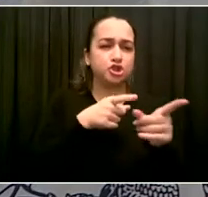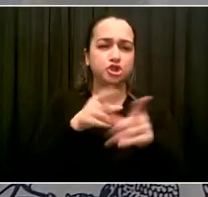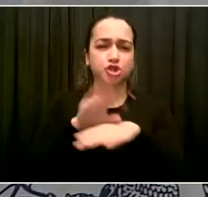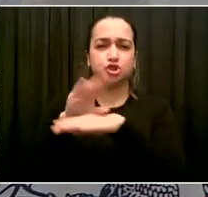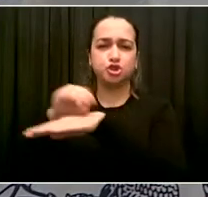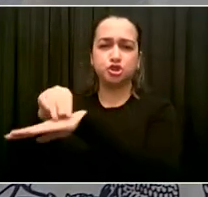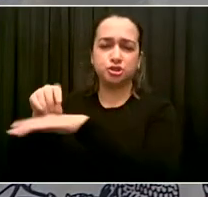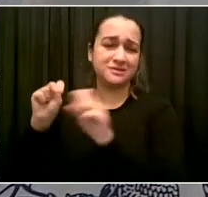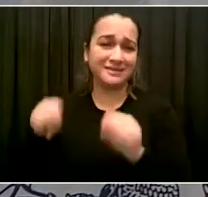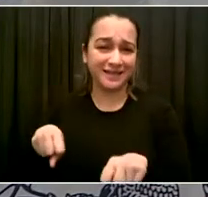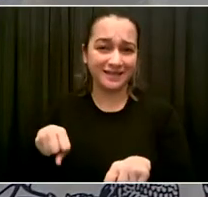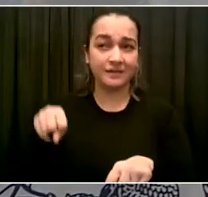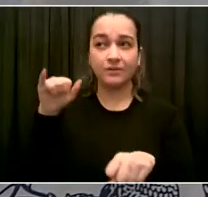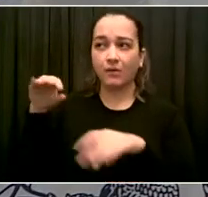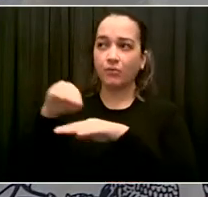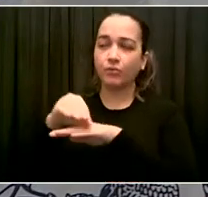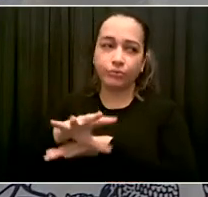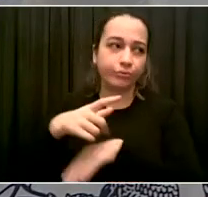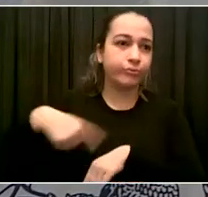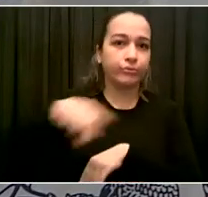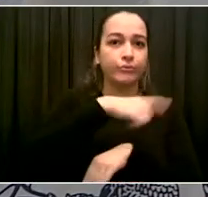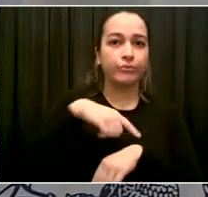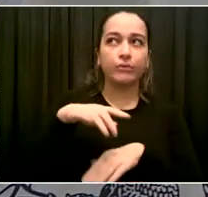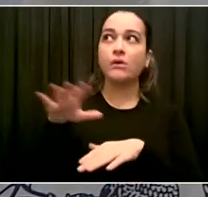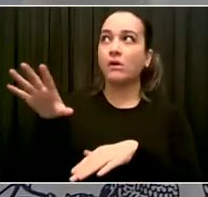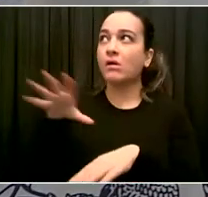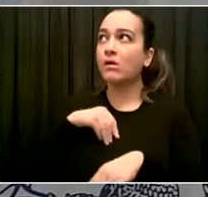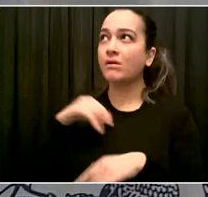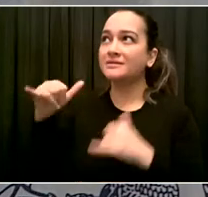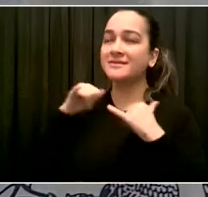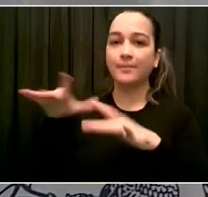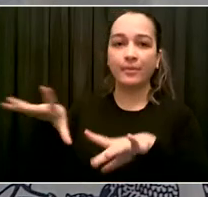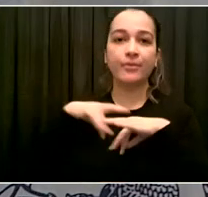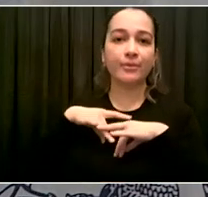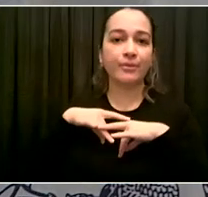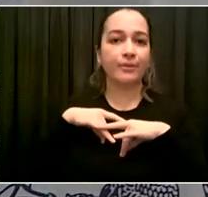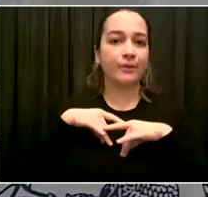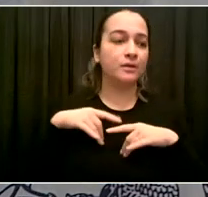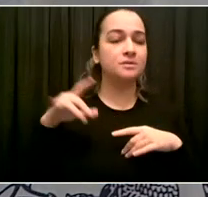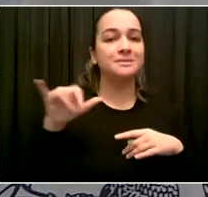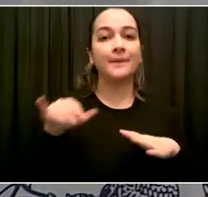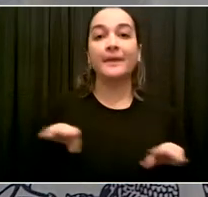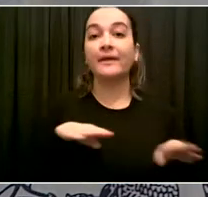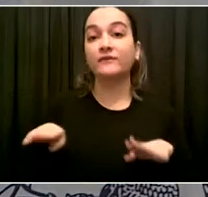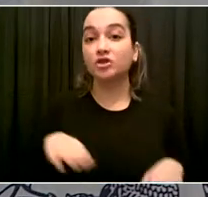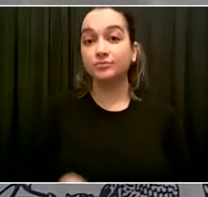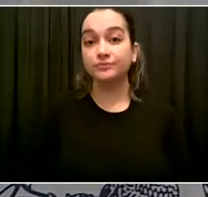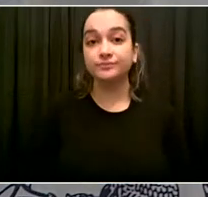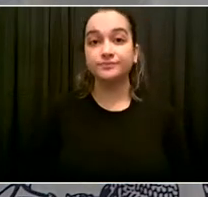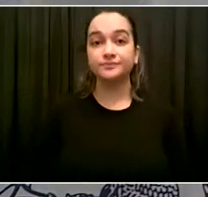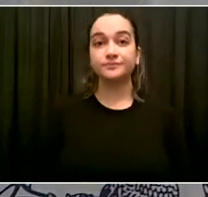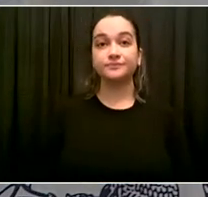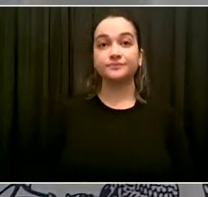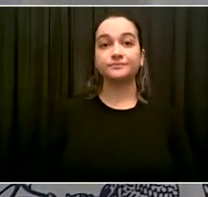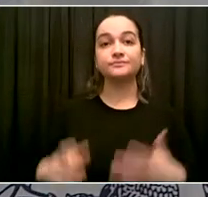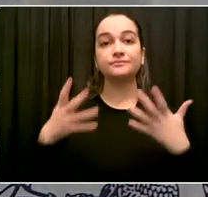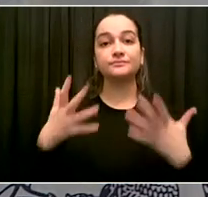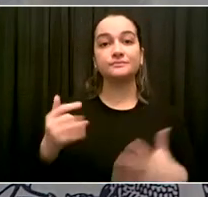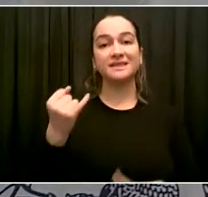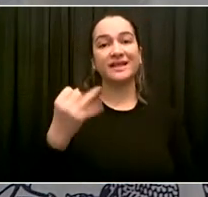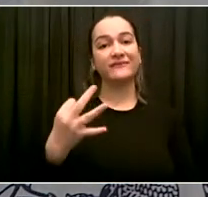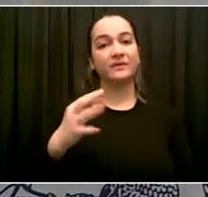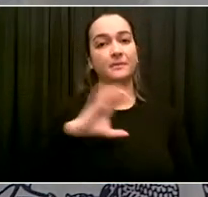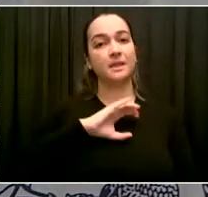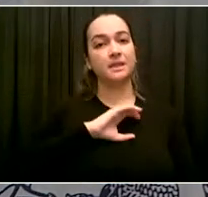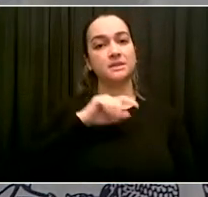And anything that's not criminal, still follow up on aggressively so people feel the presence of law enforcement in the city, watching them to make sure this does not